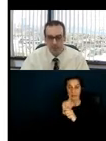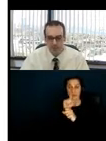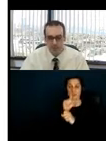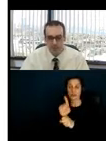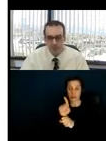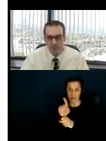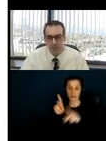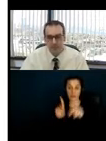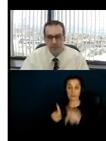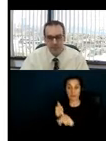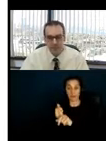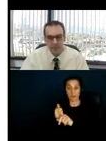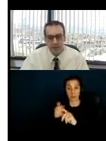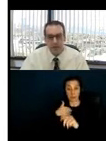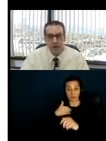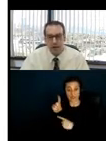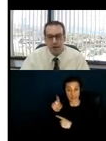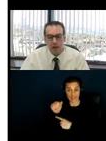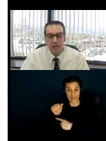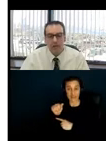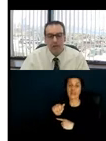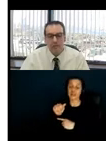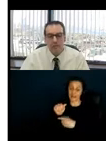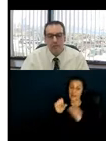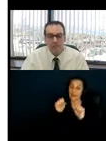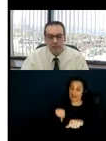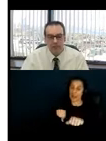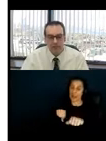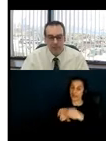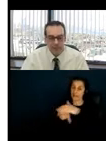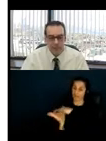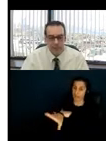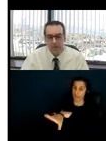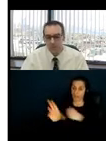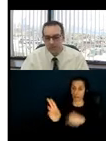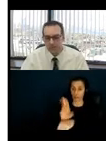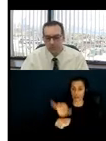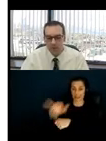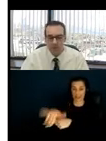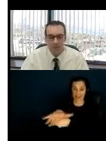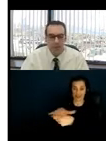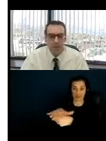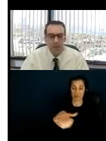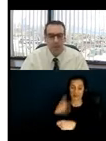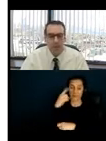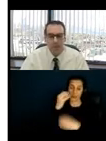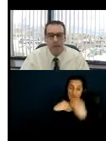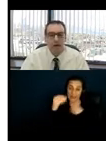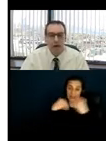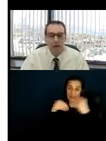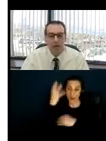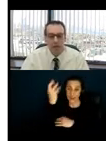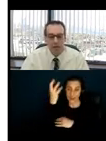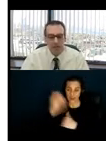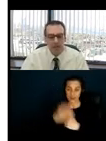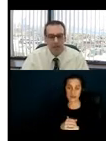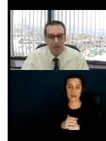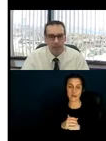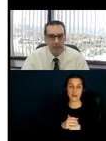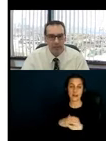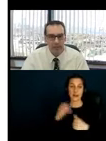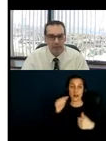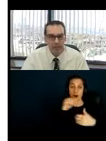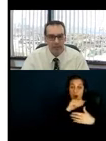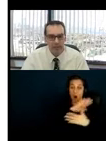individuals with disabilities. All of the items here that are listed on this slide, and we'll touch upon them, they are all linked